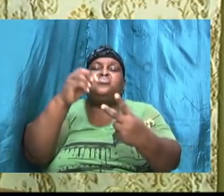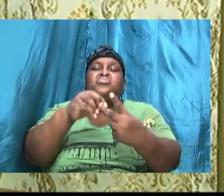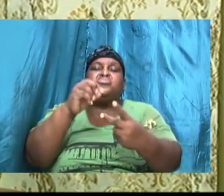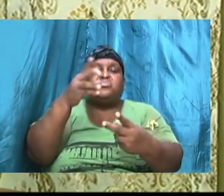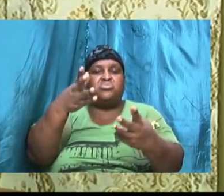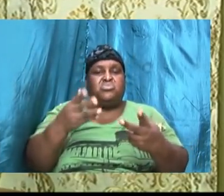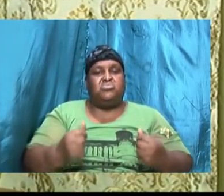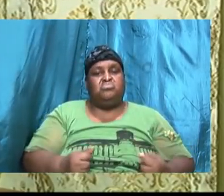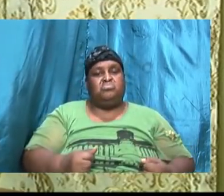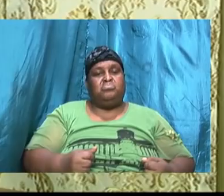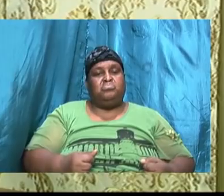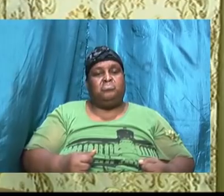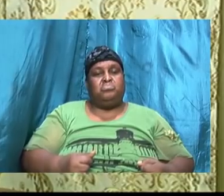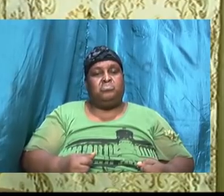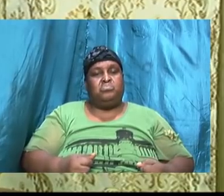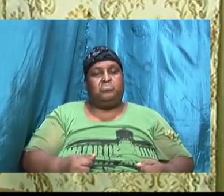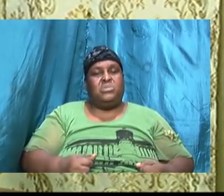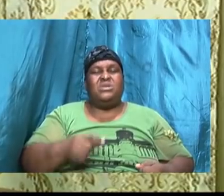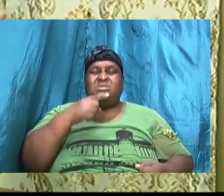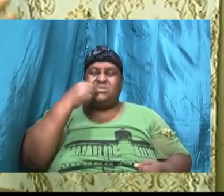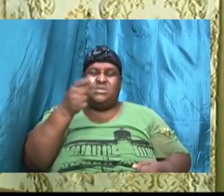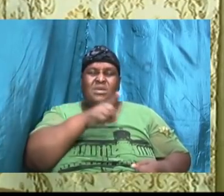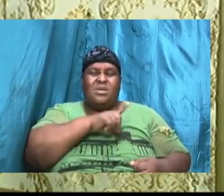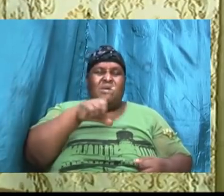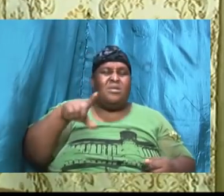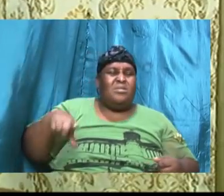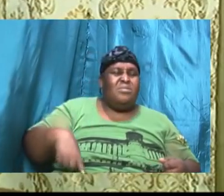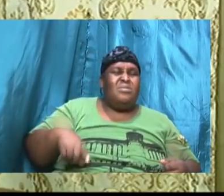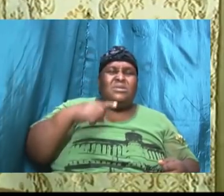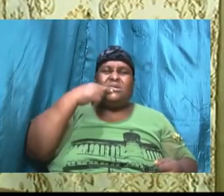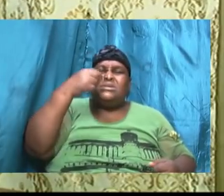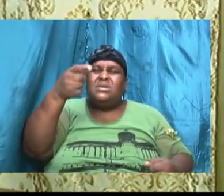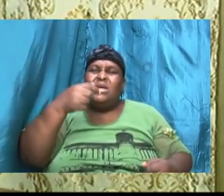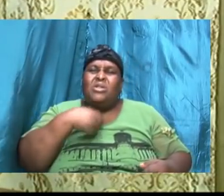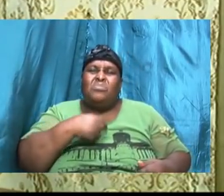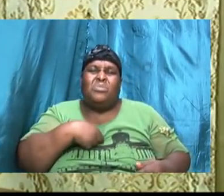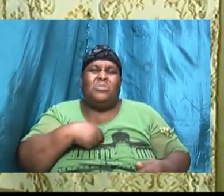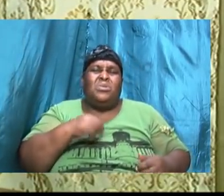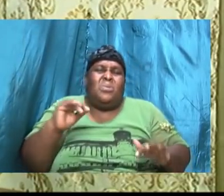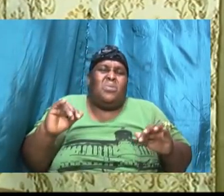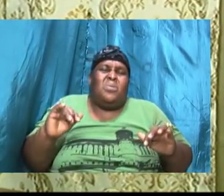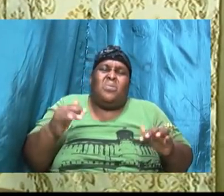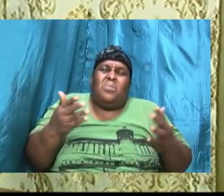me if you want me to go left Jesus or if you want me to go right